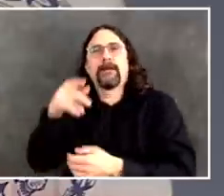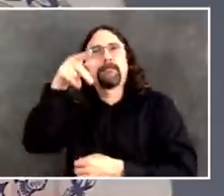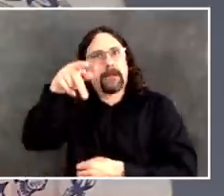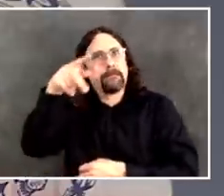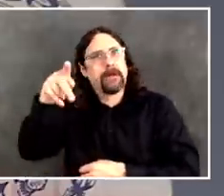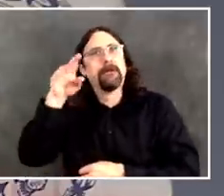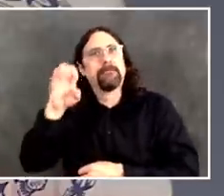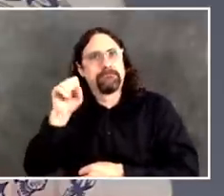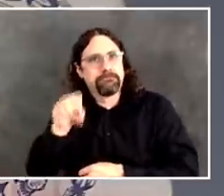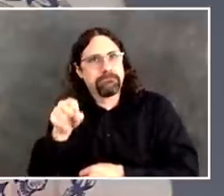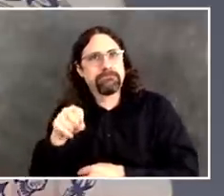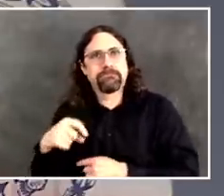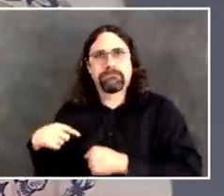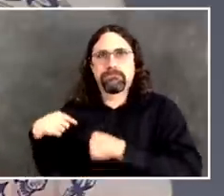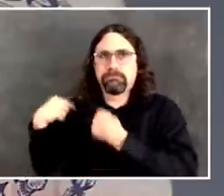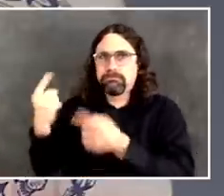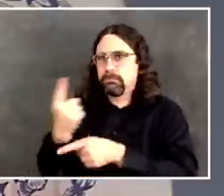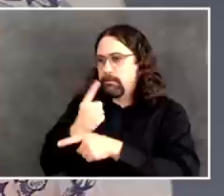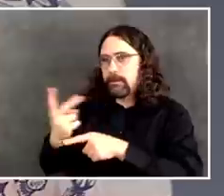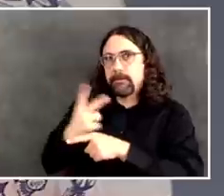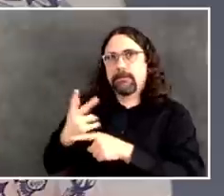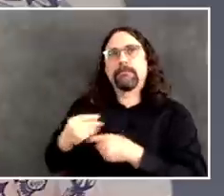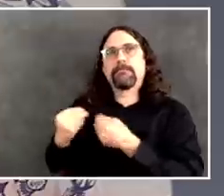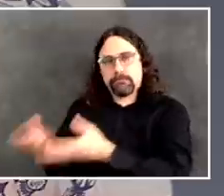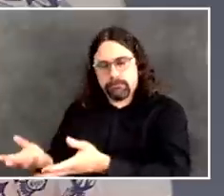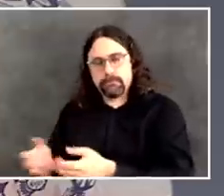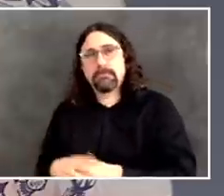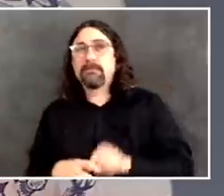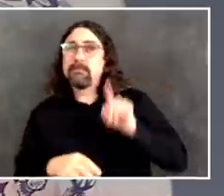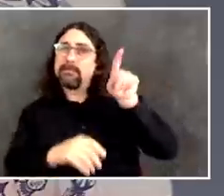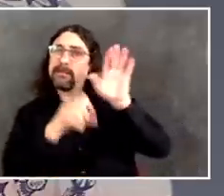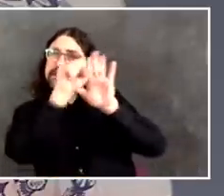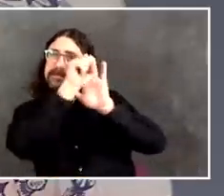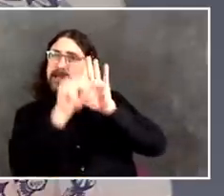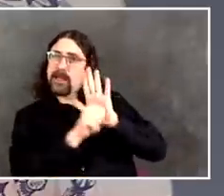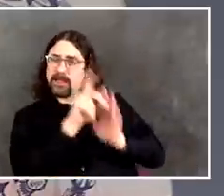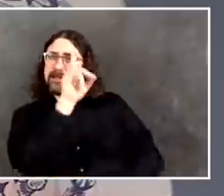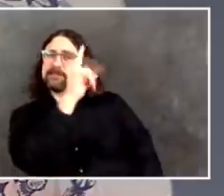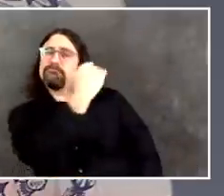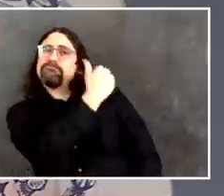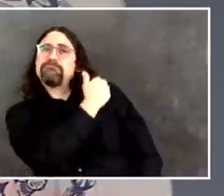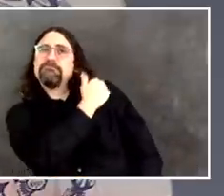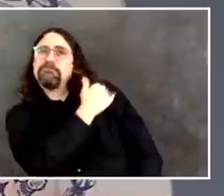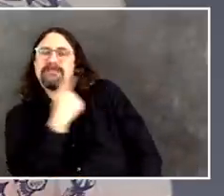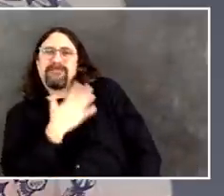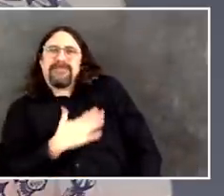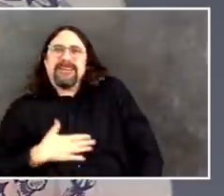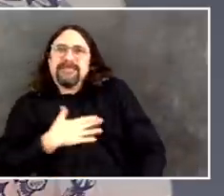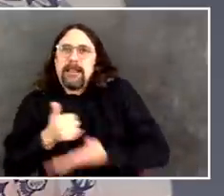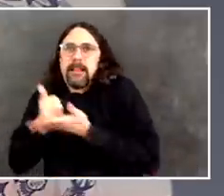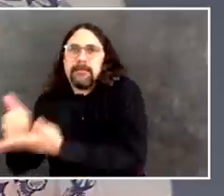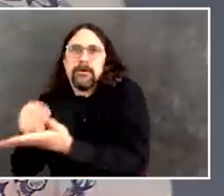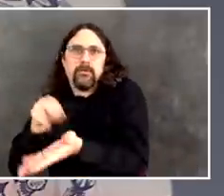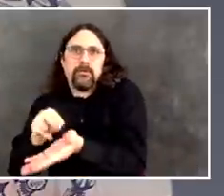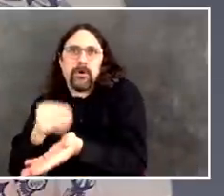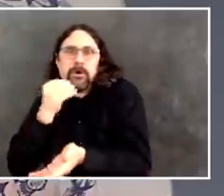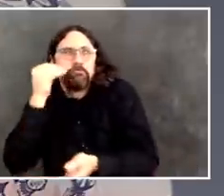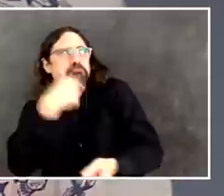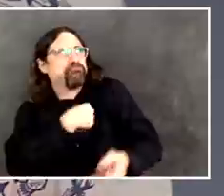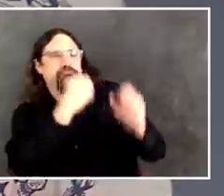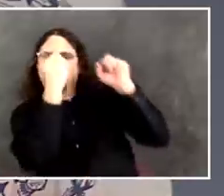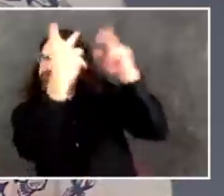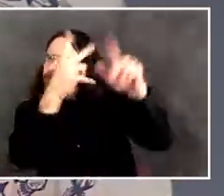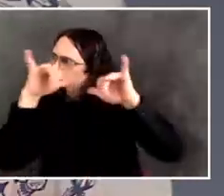we got to protect our seniors. We got to protect the healthcare workers and the nursing home workers. We've been getting them personal protective